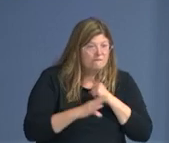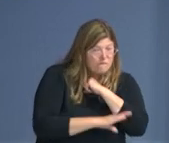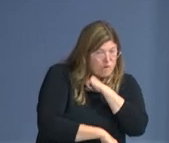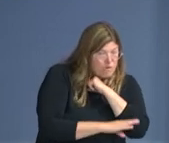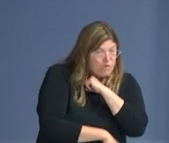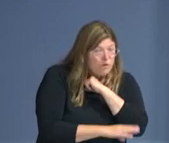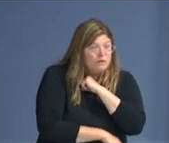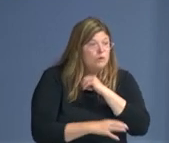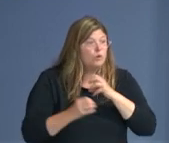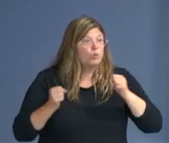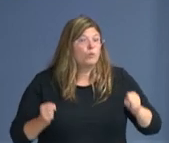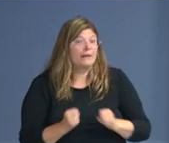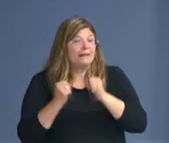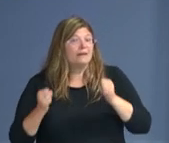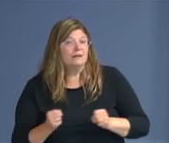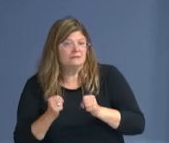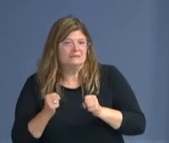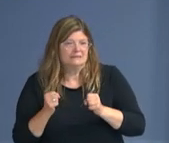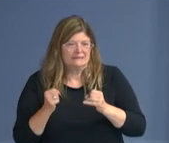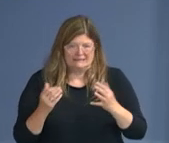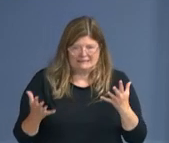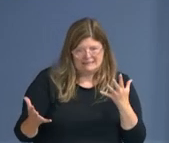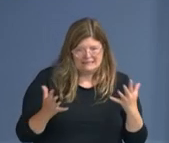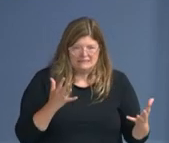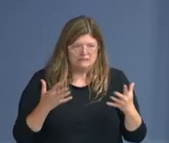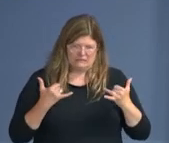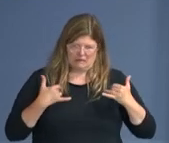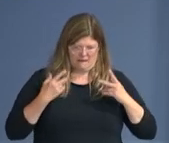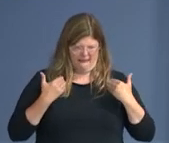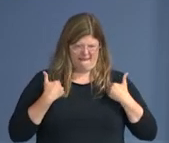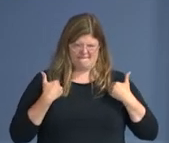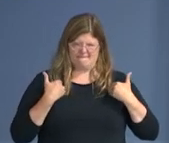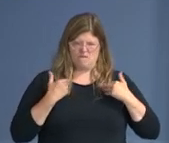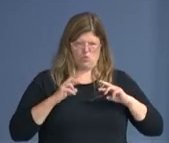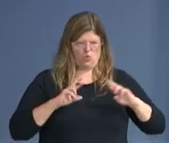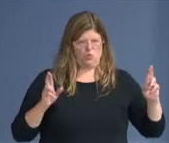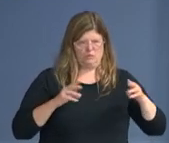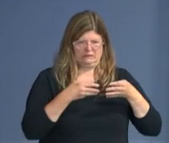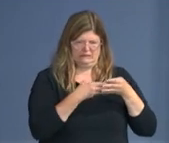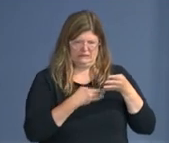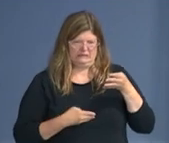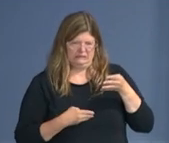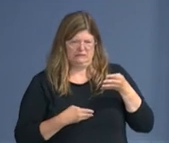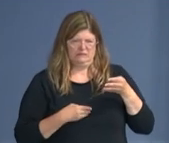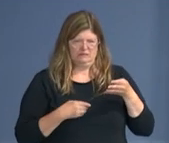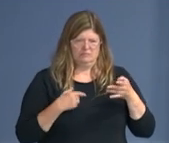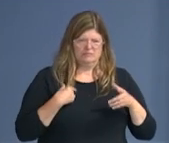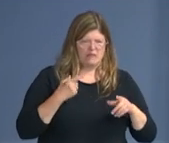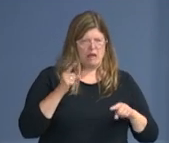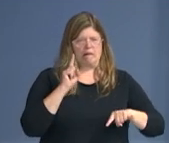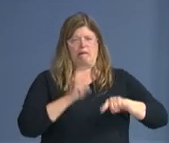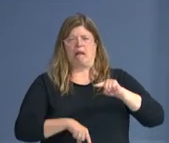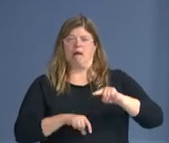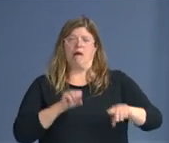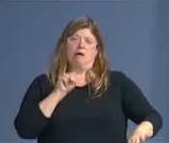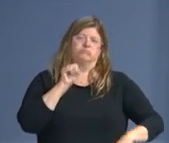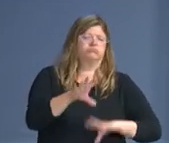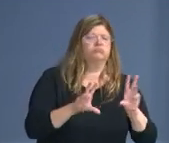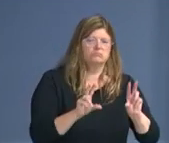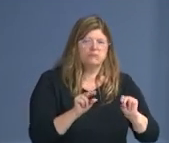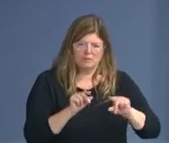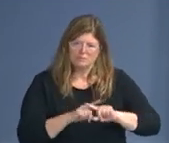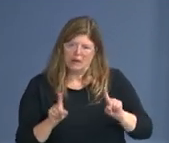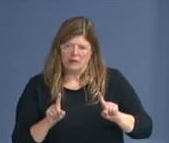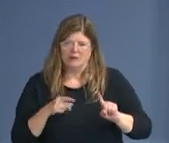efforts not only anticipates what could potentially happen with COVID, but also with influenza in the district.